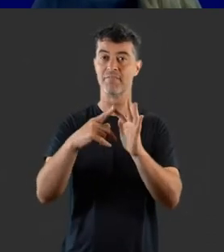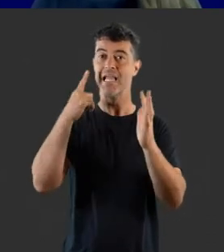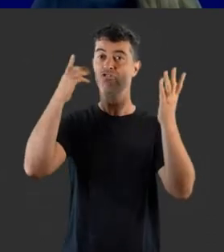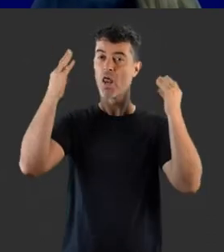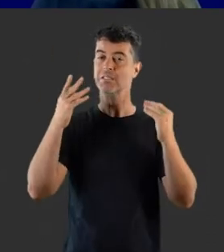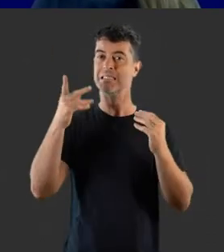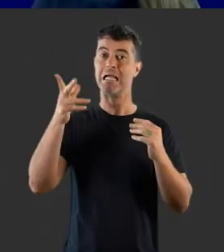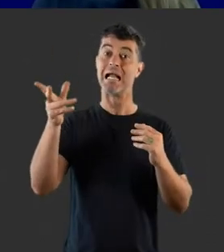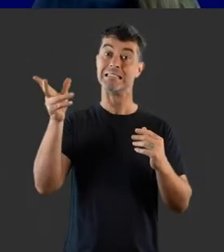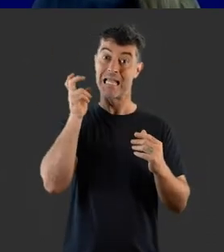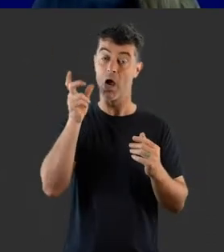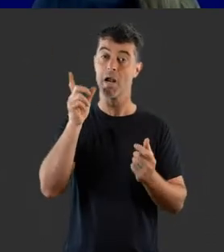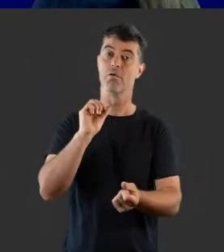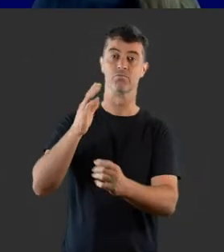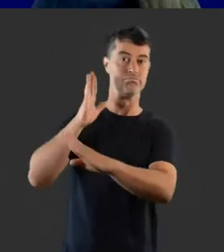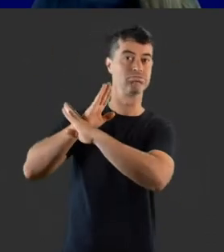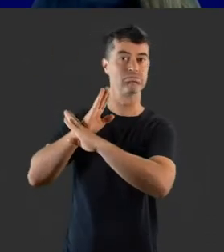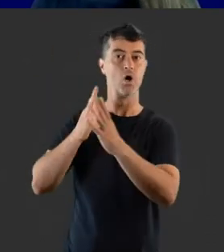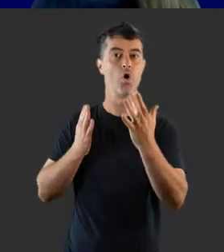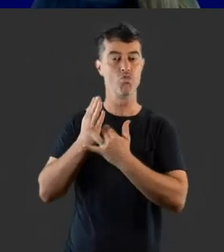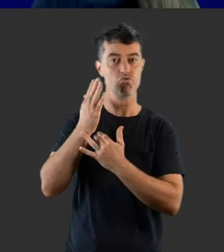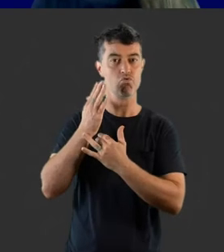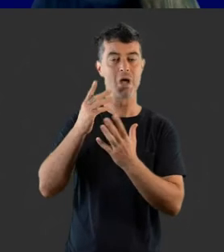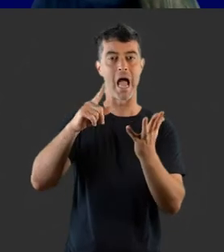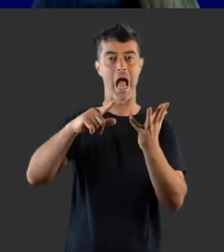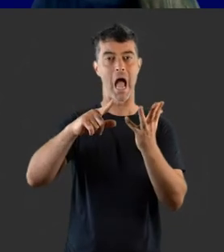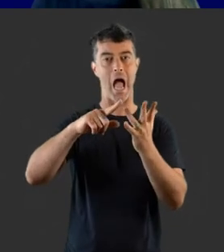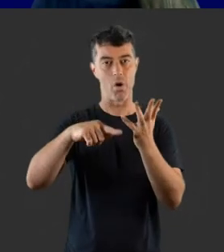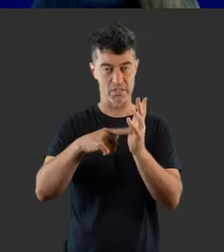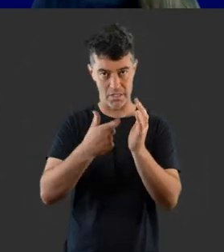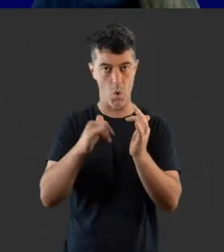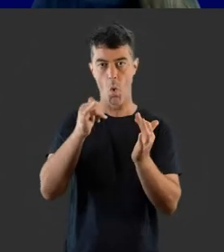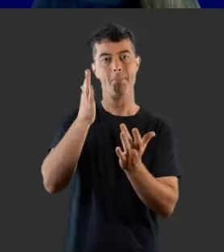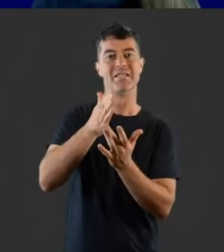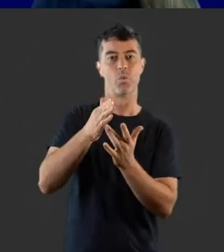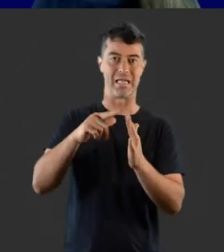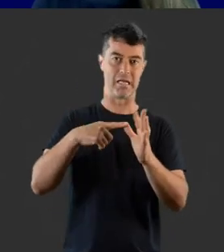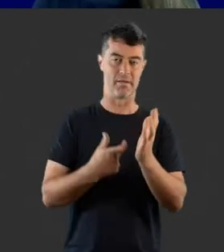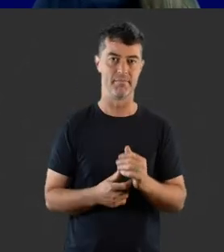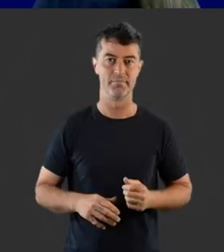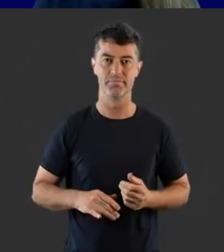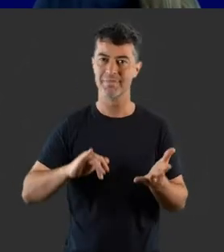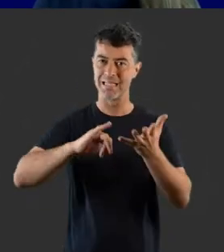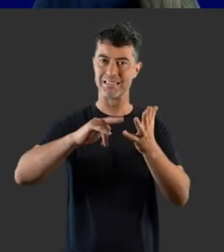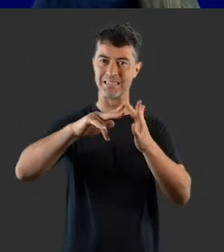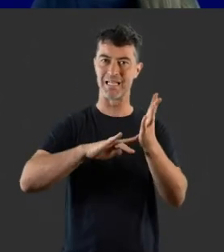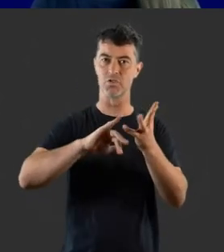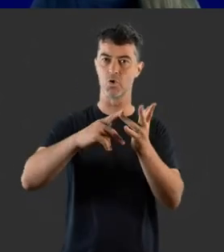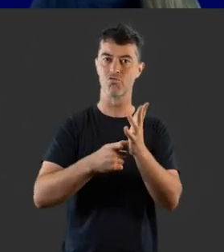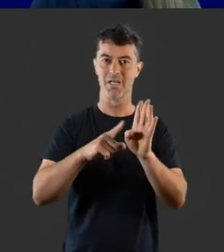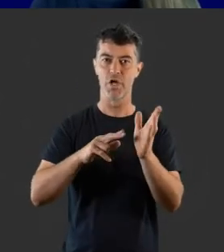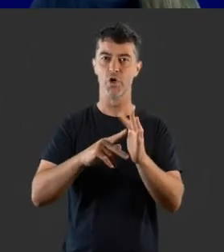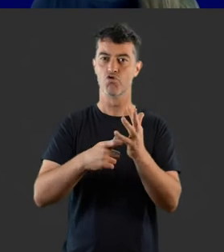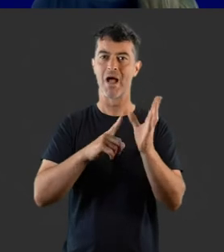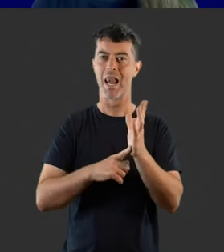loss is the term used when sound is prevented from travelling through the outer or middle part of the ear. A sensory